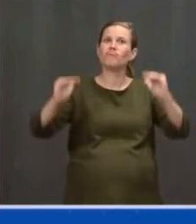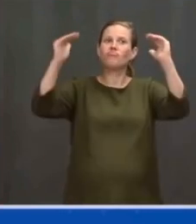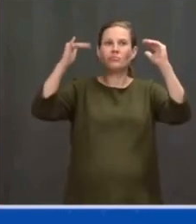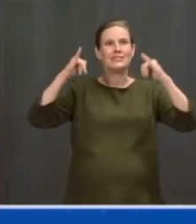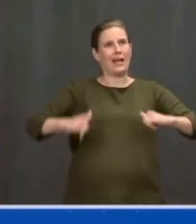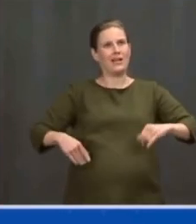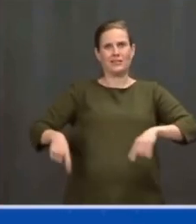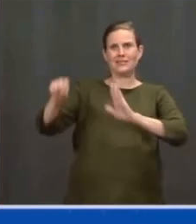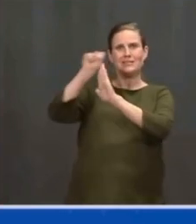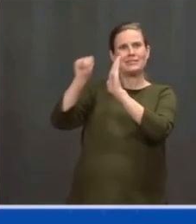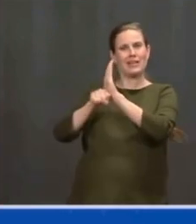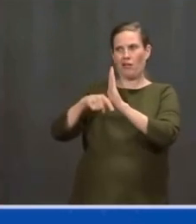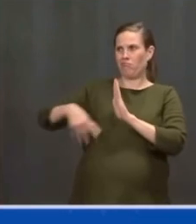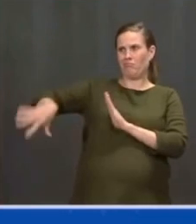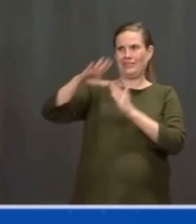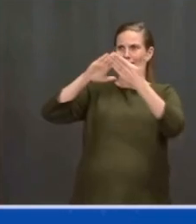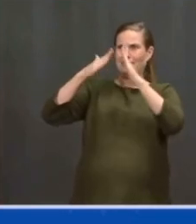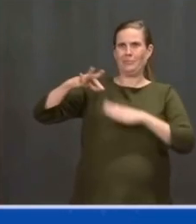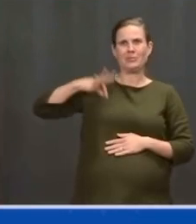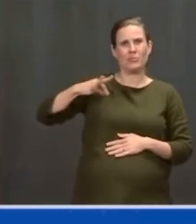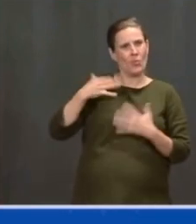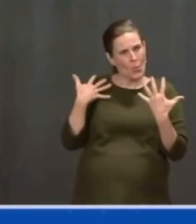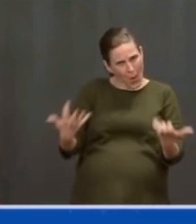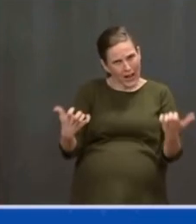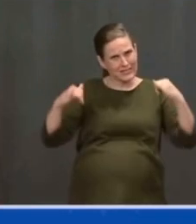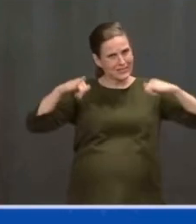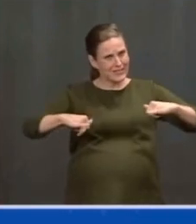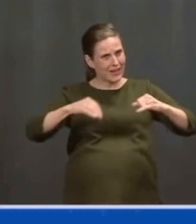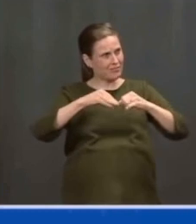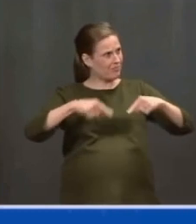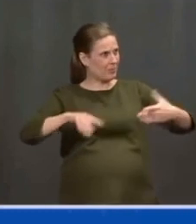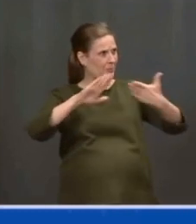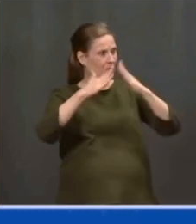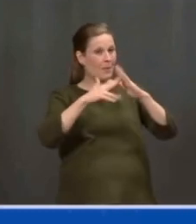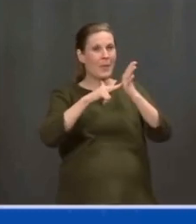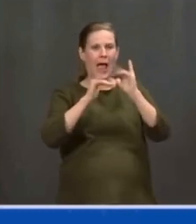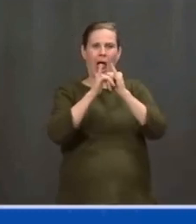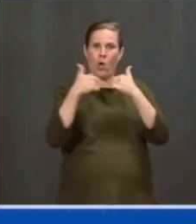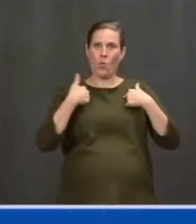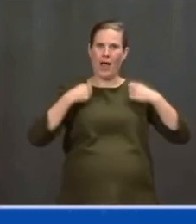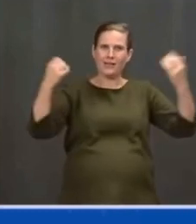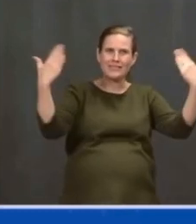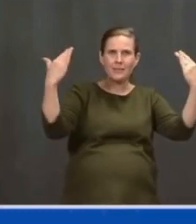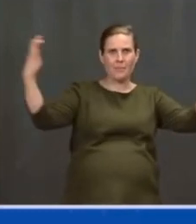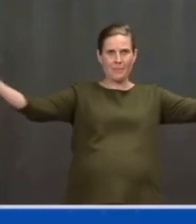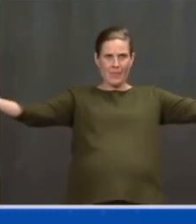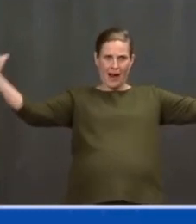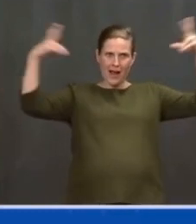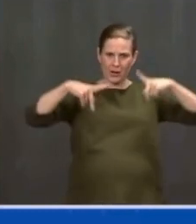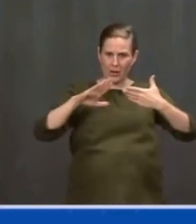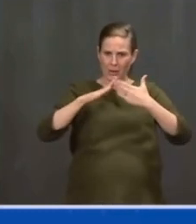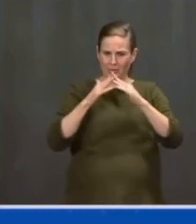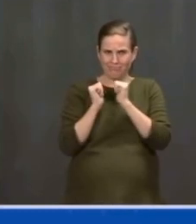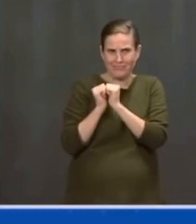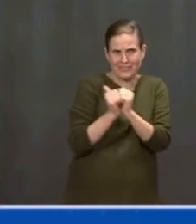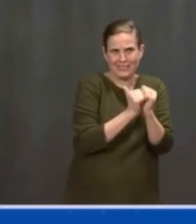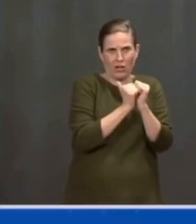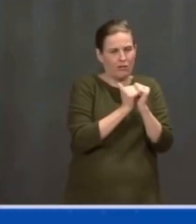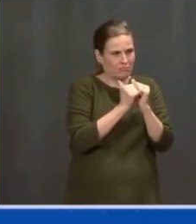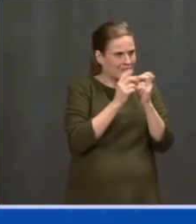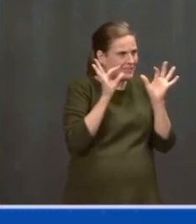is directed at communities like mine. It's about opening up opportunities, revitalizing local businesses, and creating jobs.